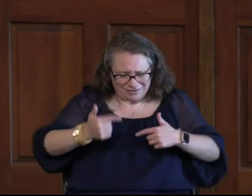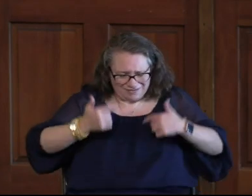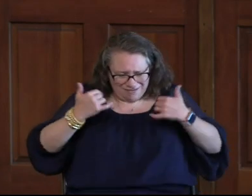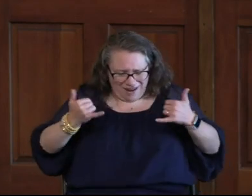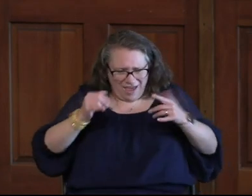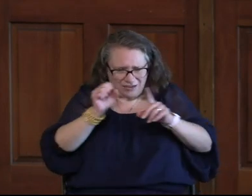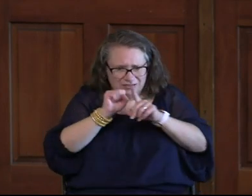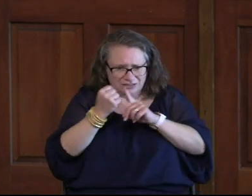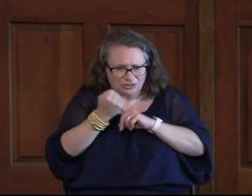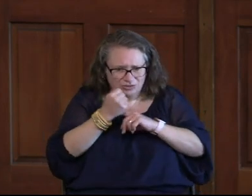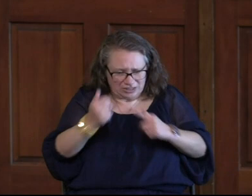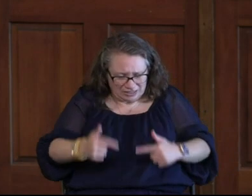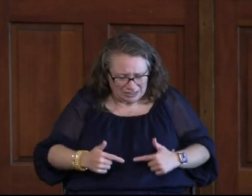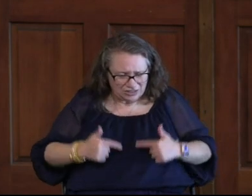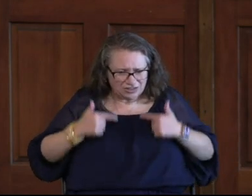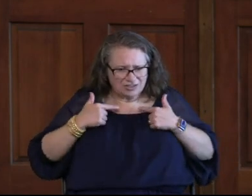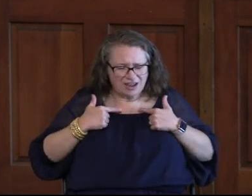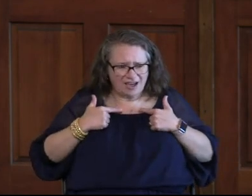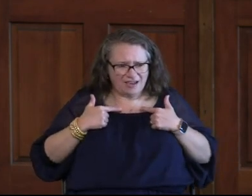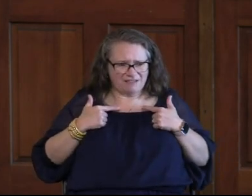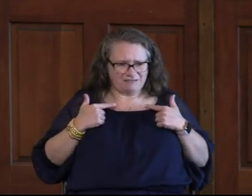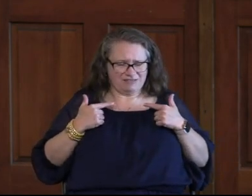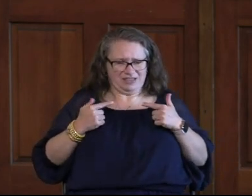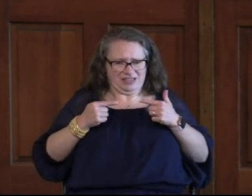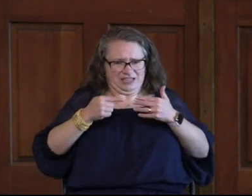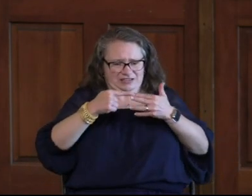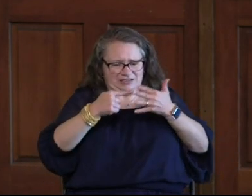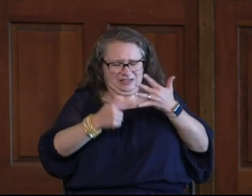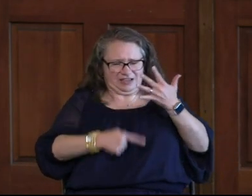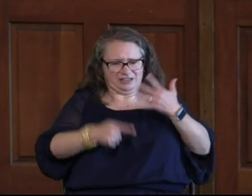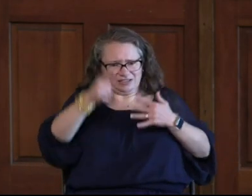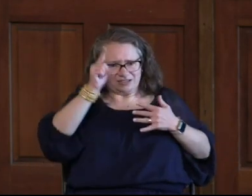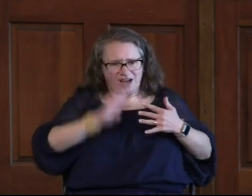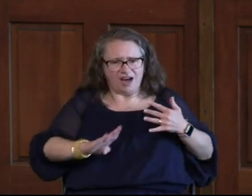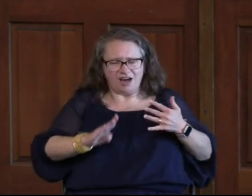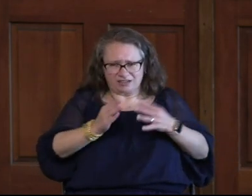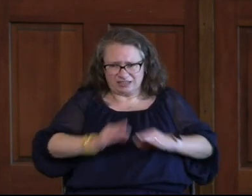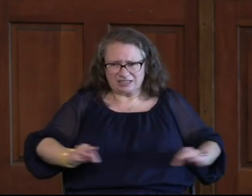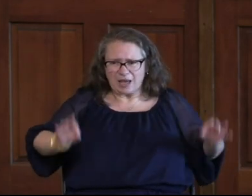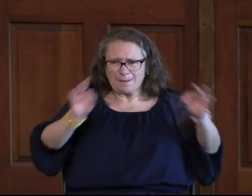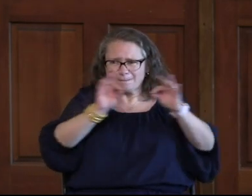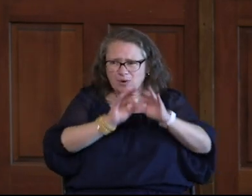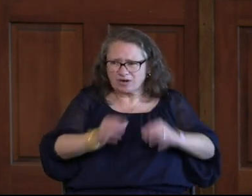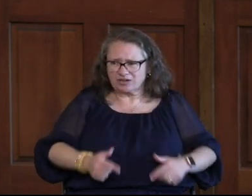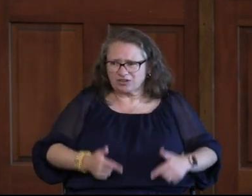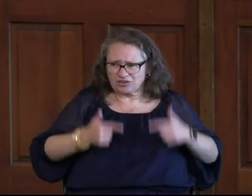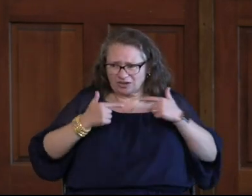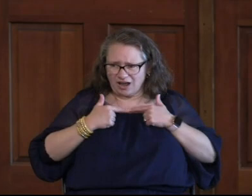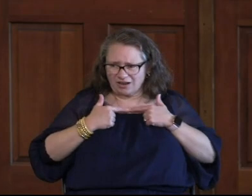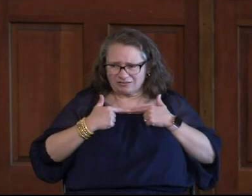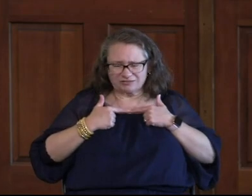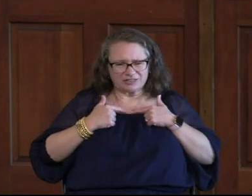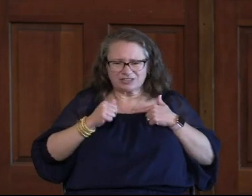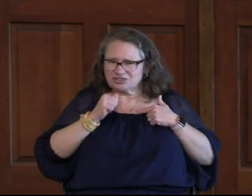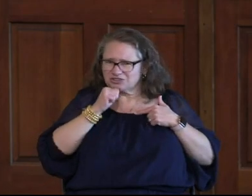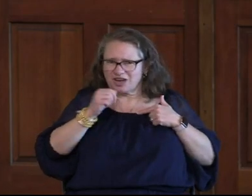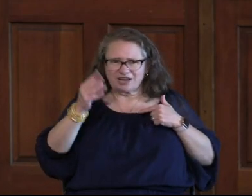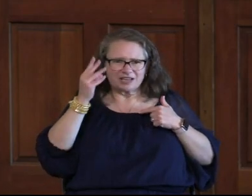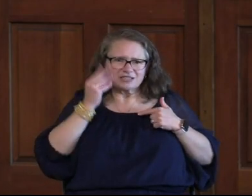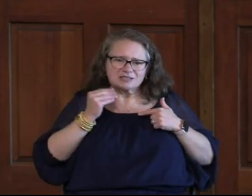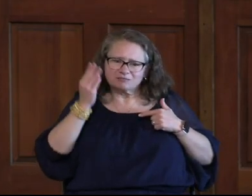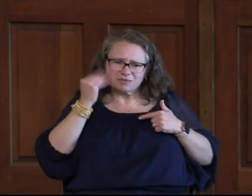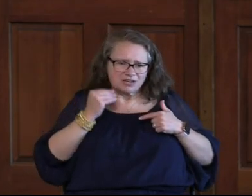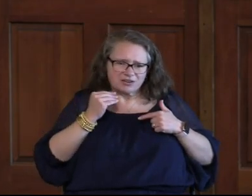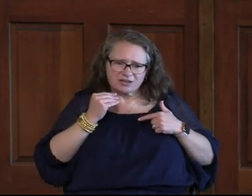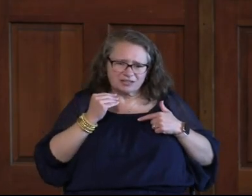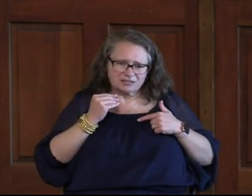Situation And that These Attributes Of God That we Sing about Actually Matter For your Life You cannot Experience What we